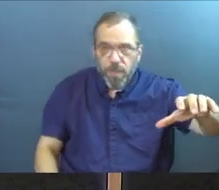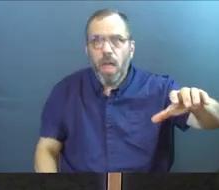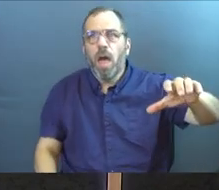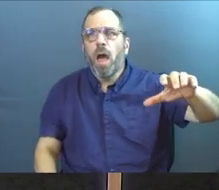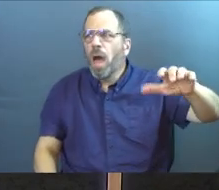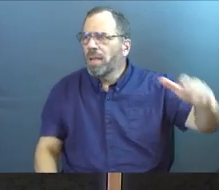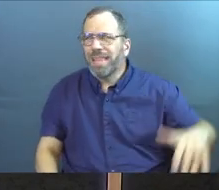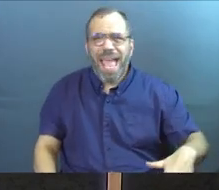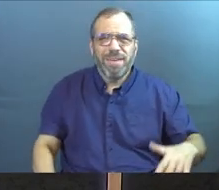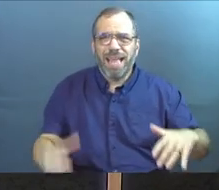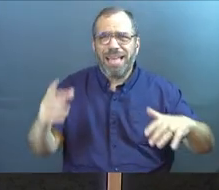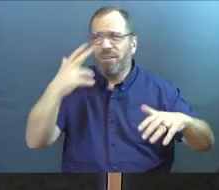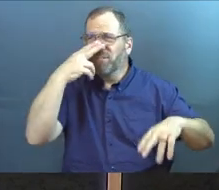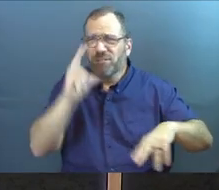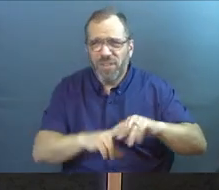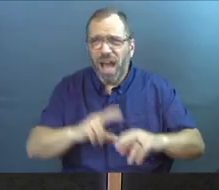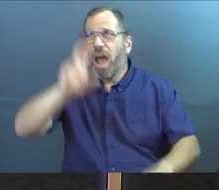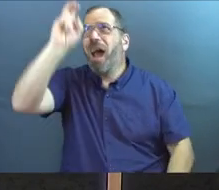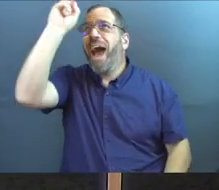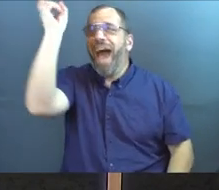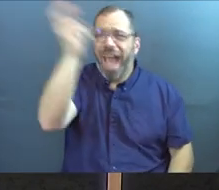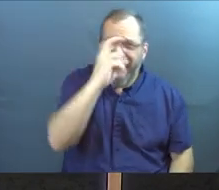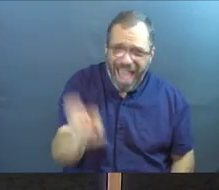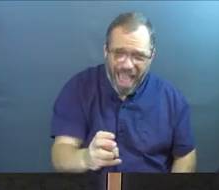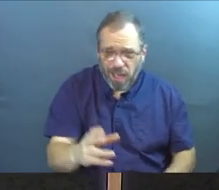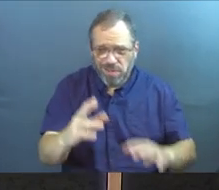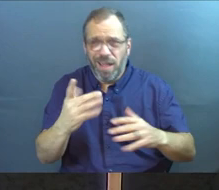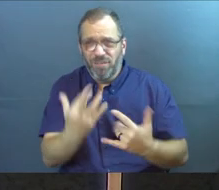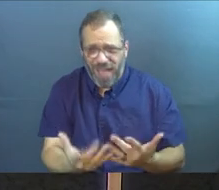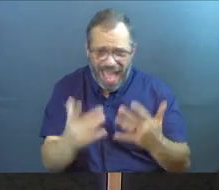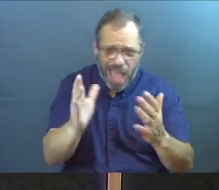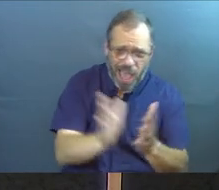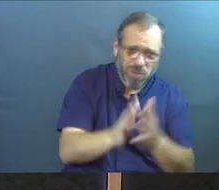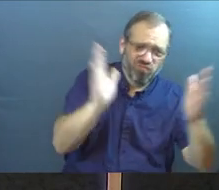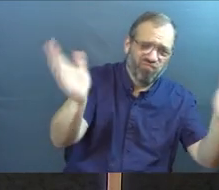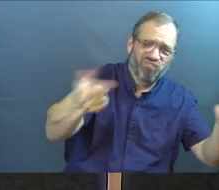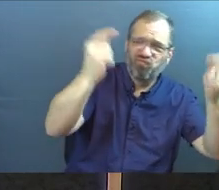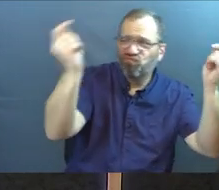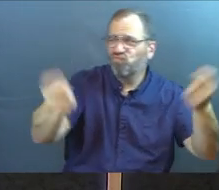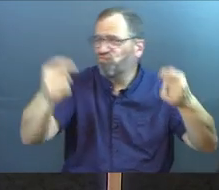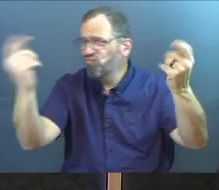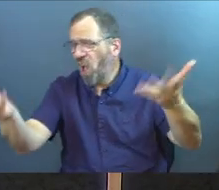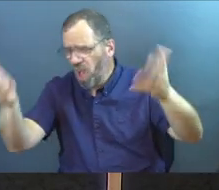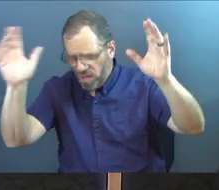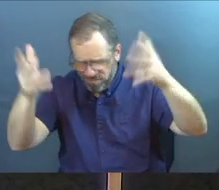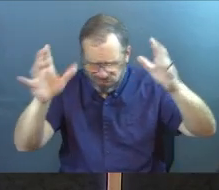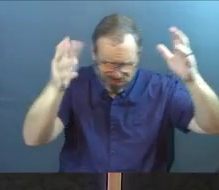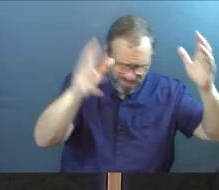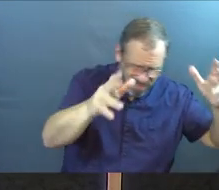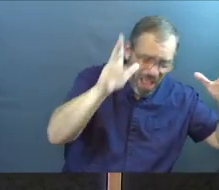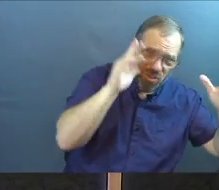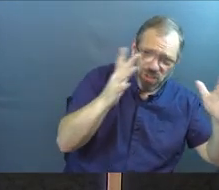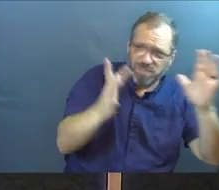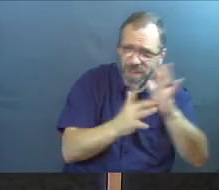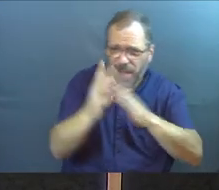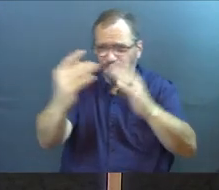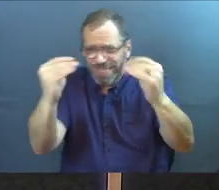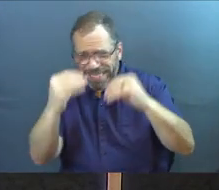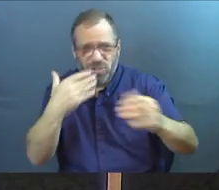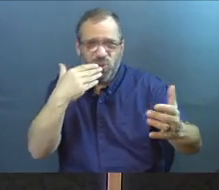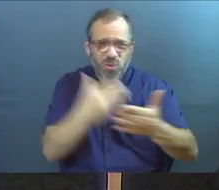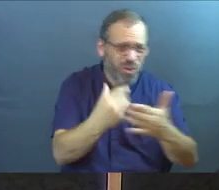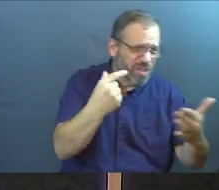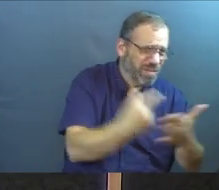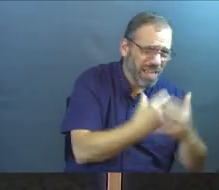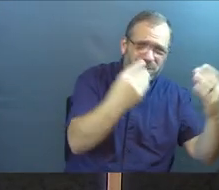they're going down like tube slides. And they're sitting at a campfire, and they're singing Kumbaya, you know. And they're hearing good Bible teaching and